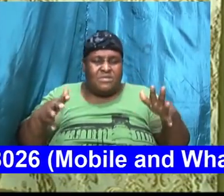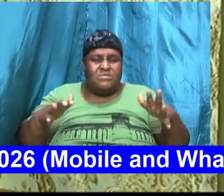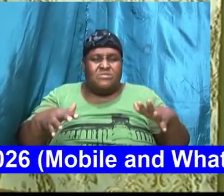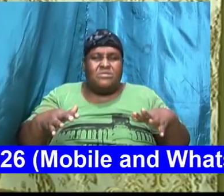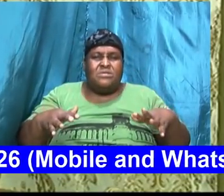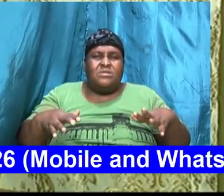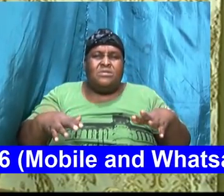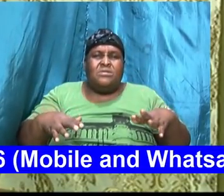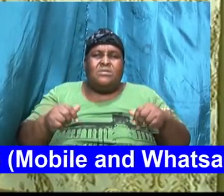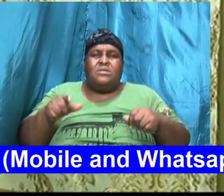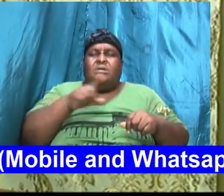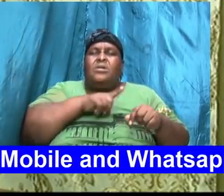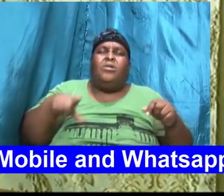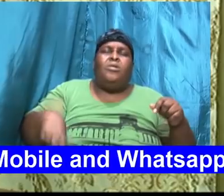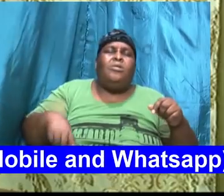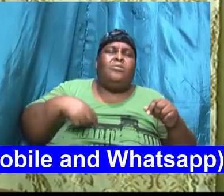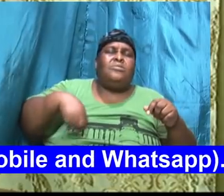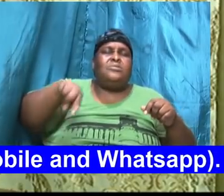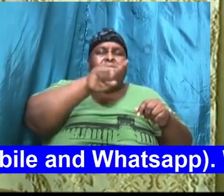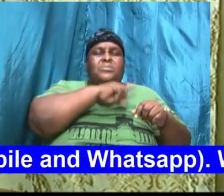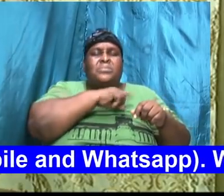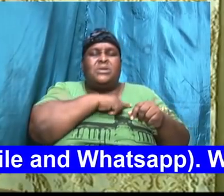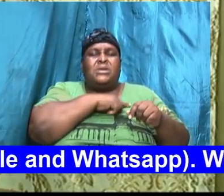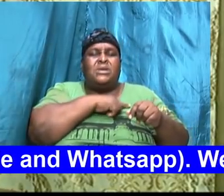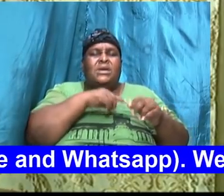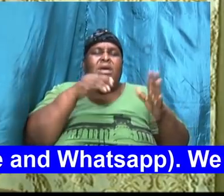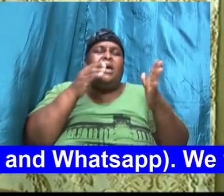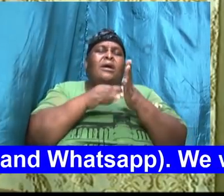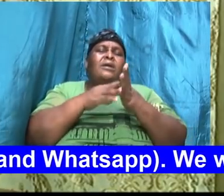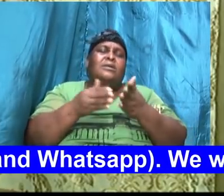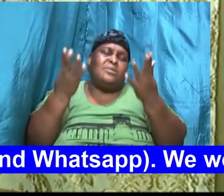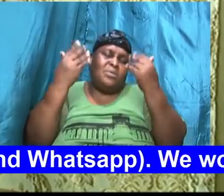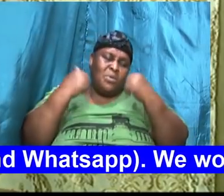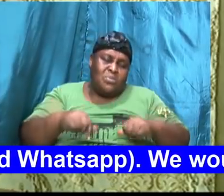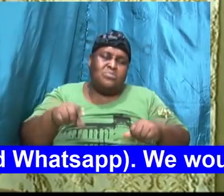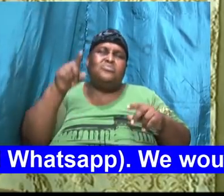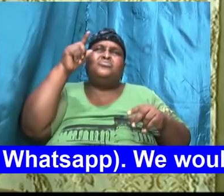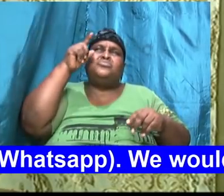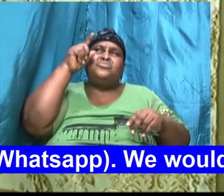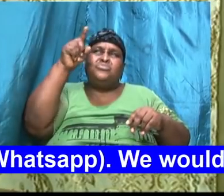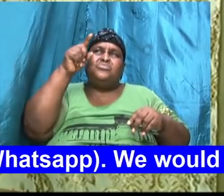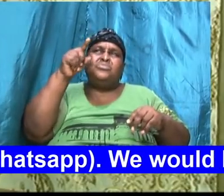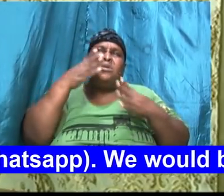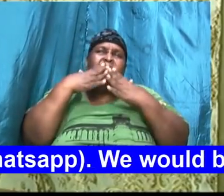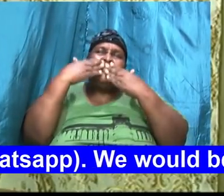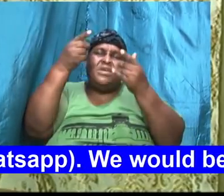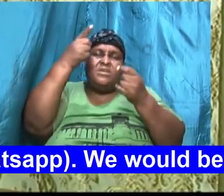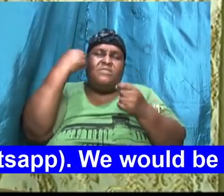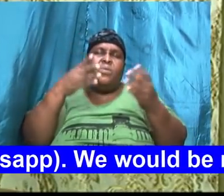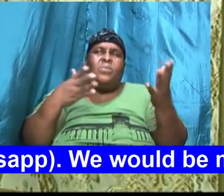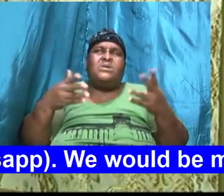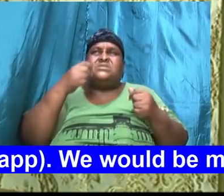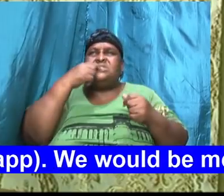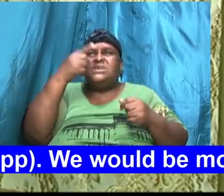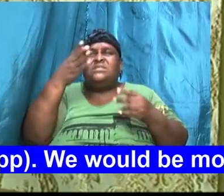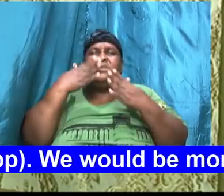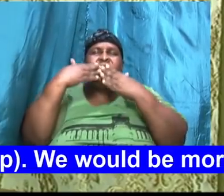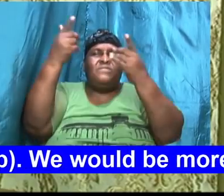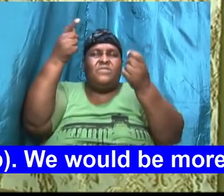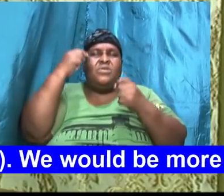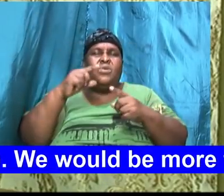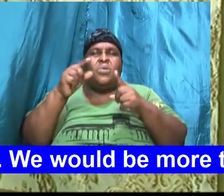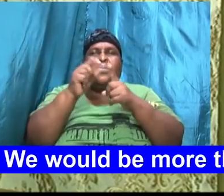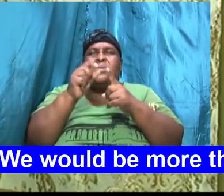as I pray Lord we again come to you and we thank you God for what was said we thank you for your words